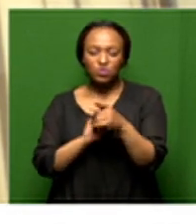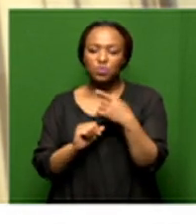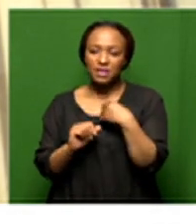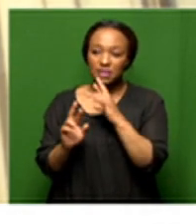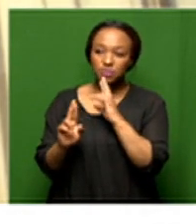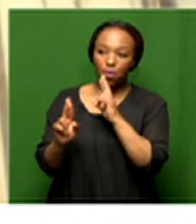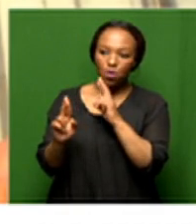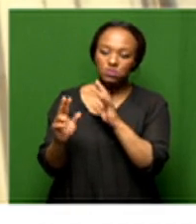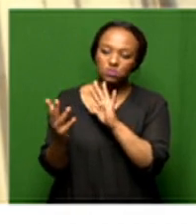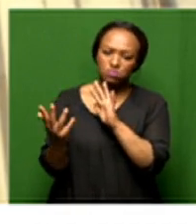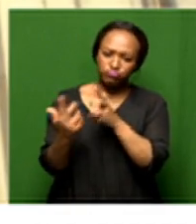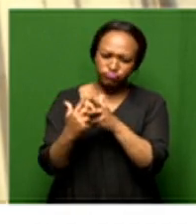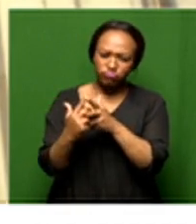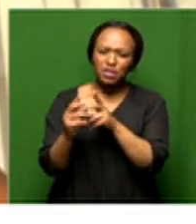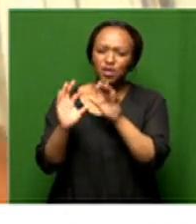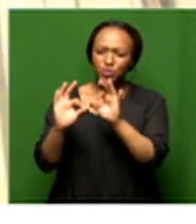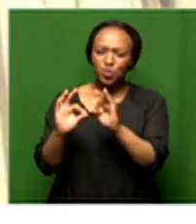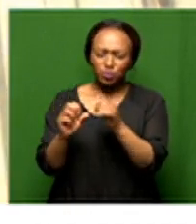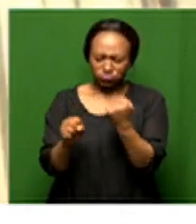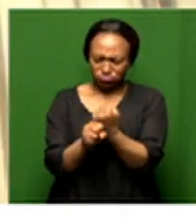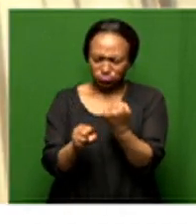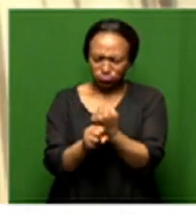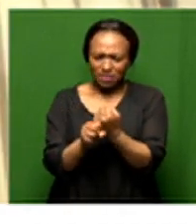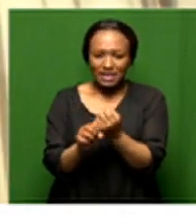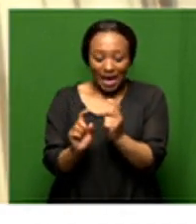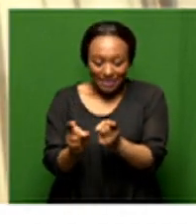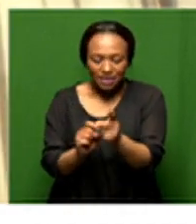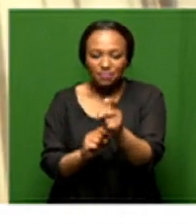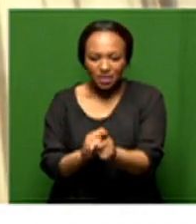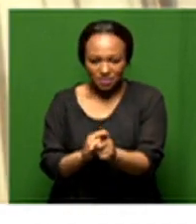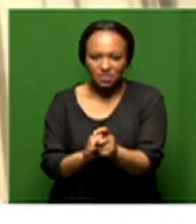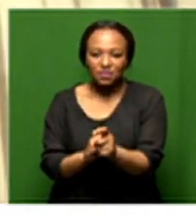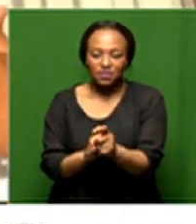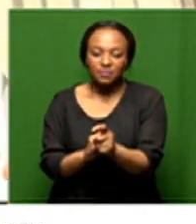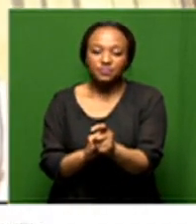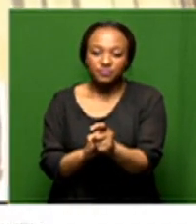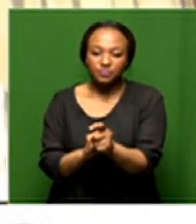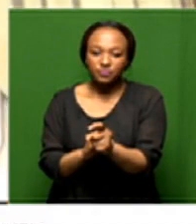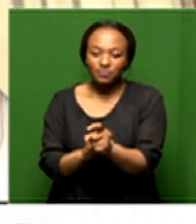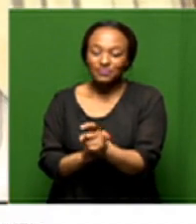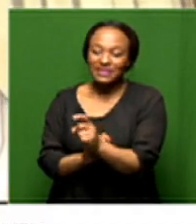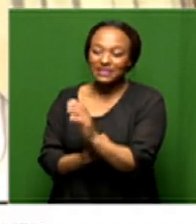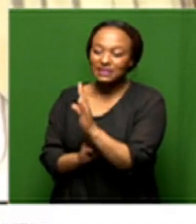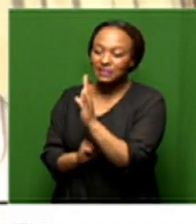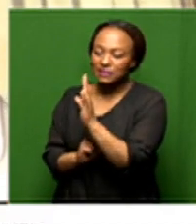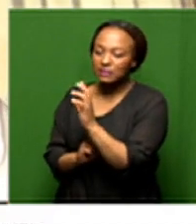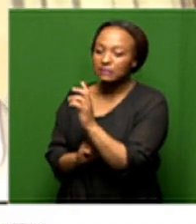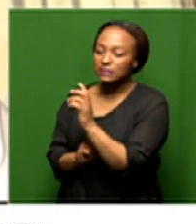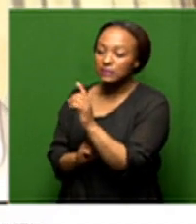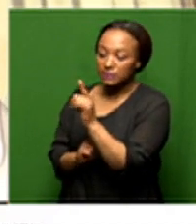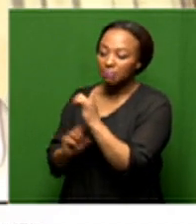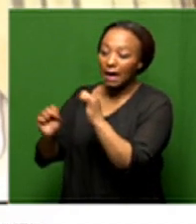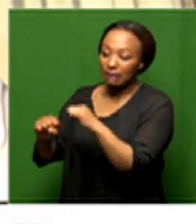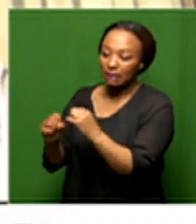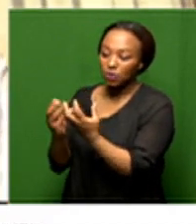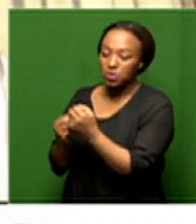to be responding in the most aggressive fashion it has to be urgent the manner of the response it must be communicated with this i do agree with you